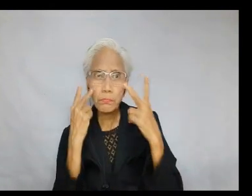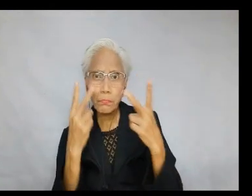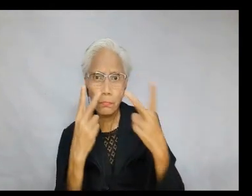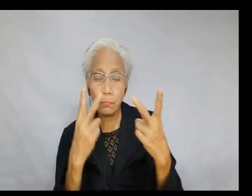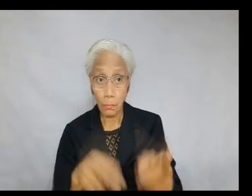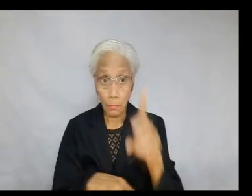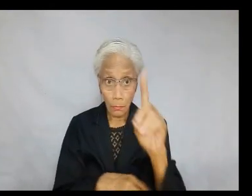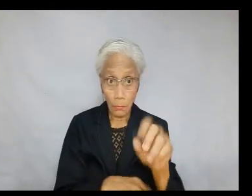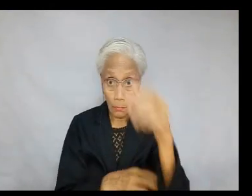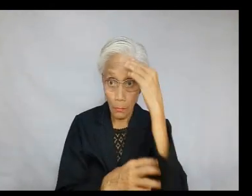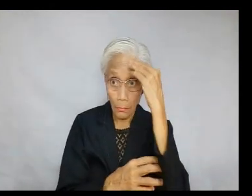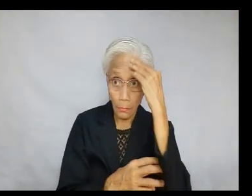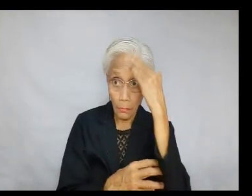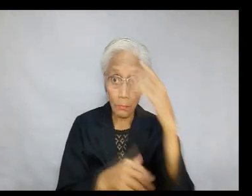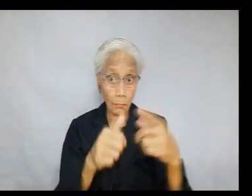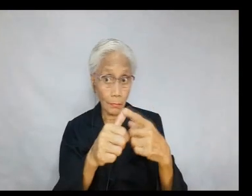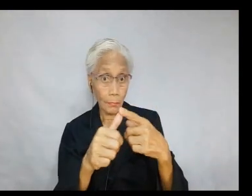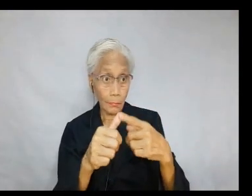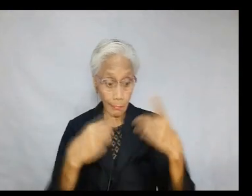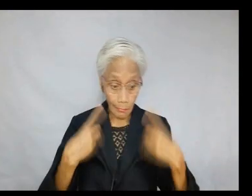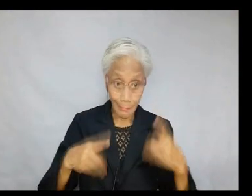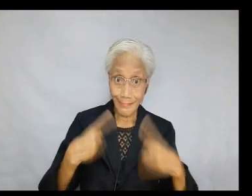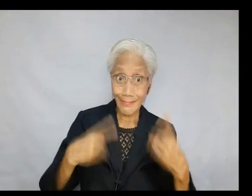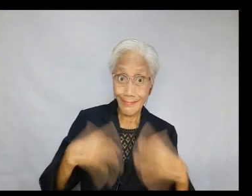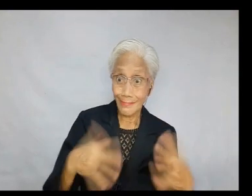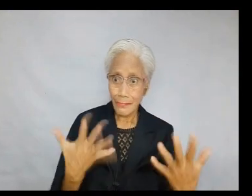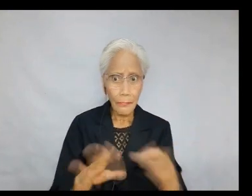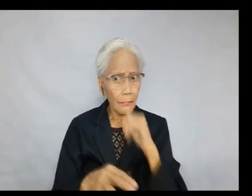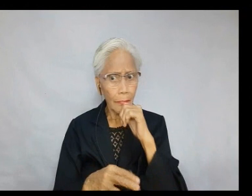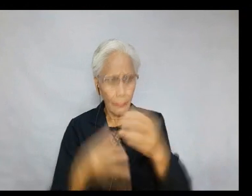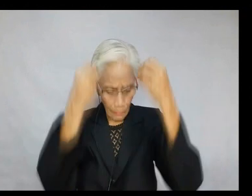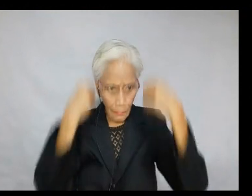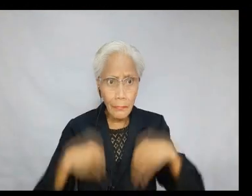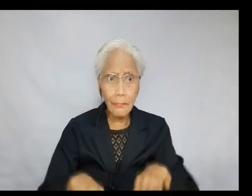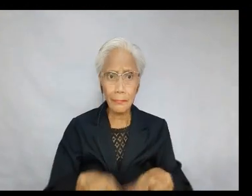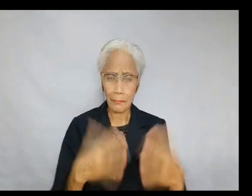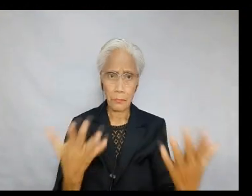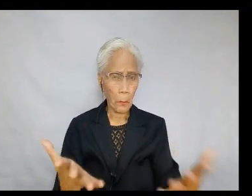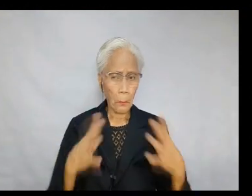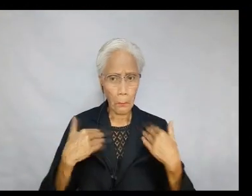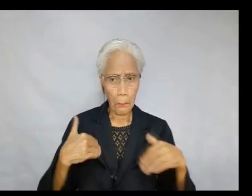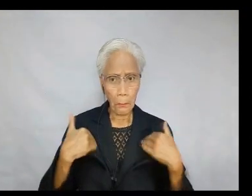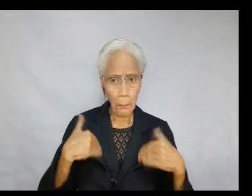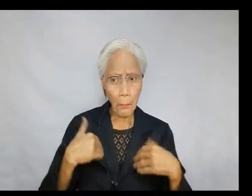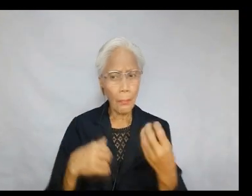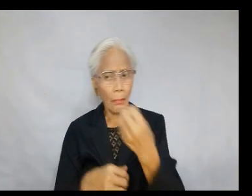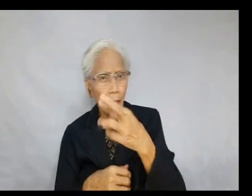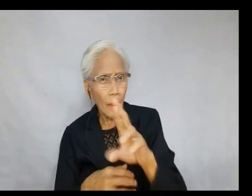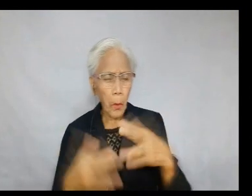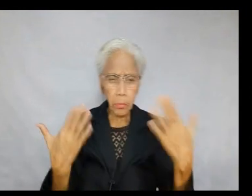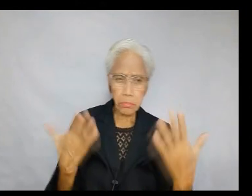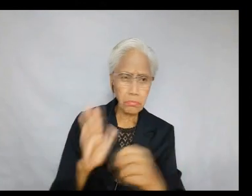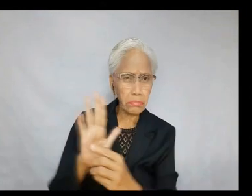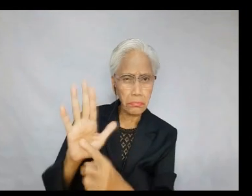deserve a second look. Do you know that at first, dressing up has clearly nothing to do with putting clothes on. It had nothing to